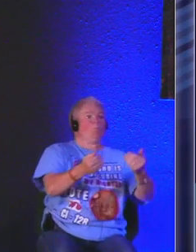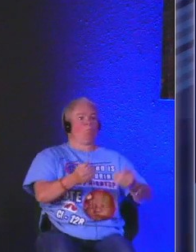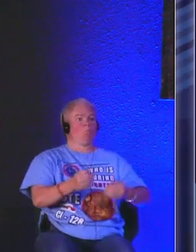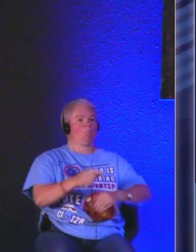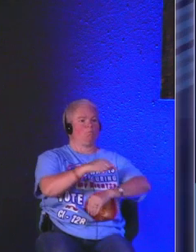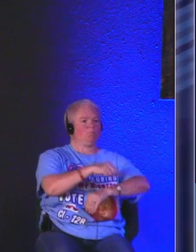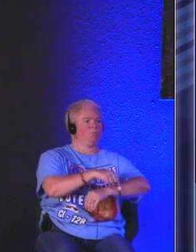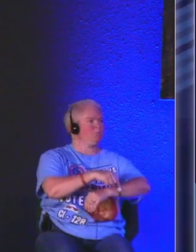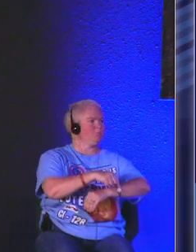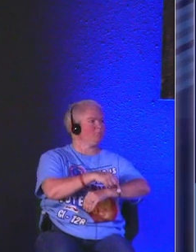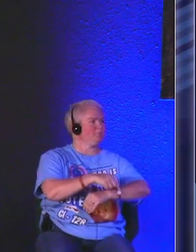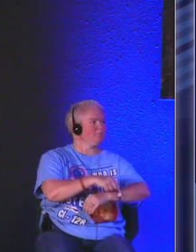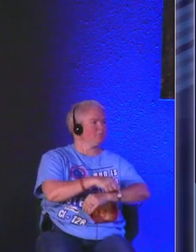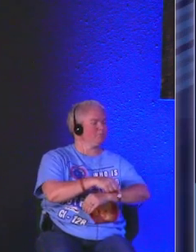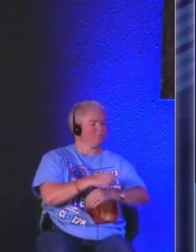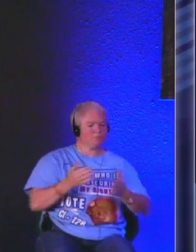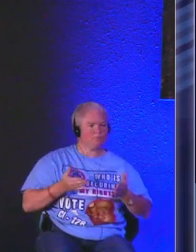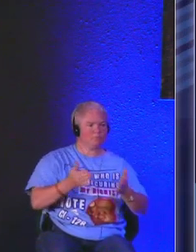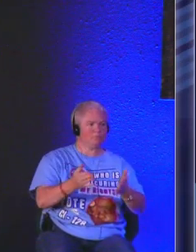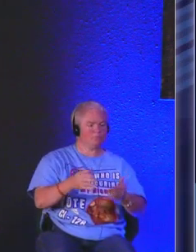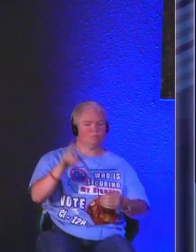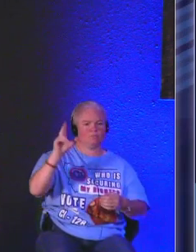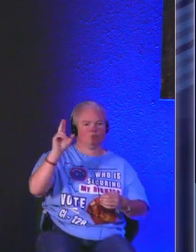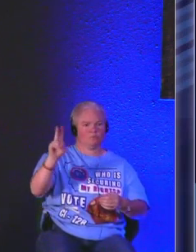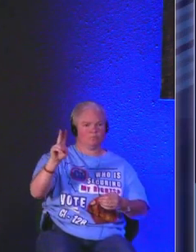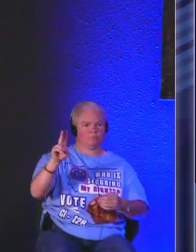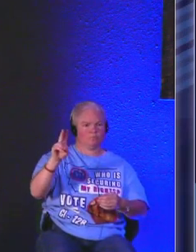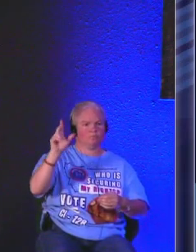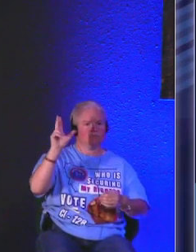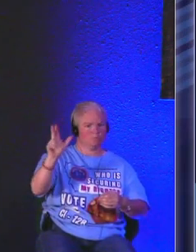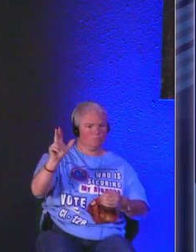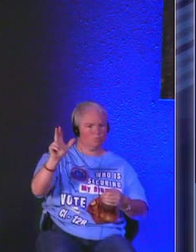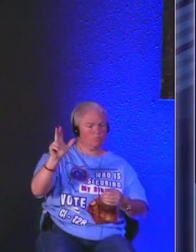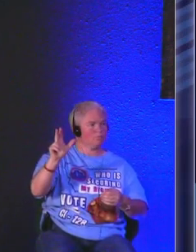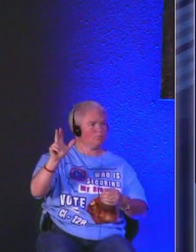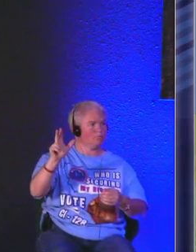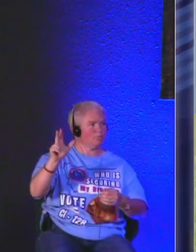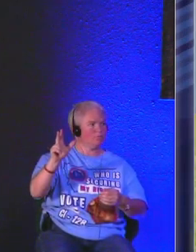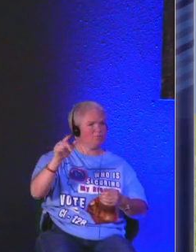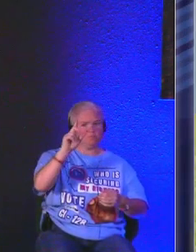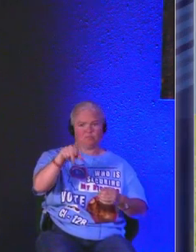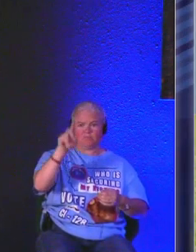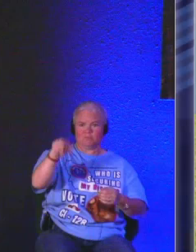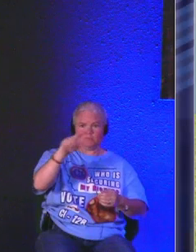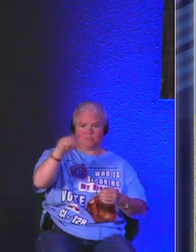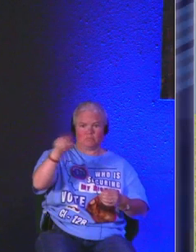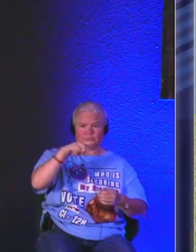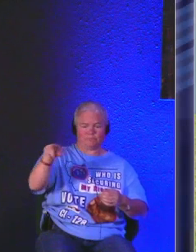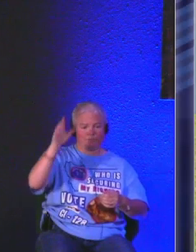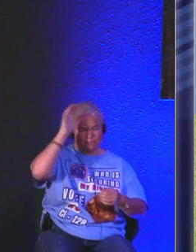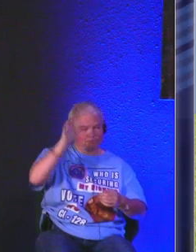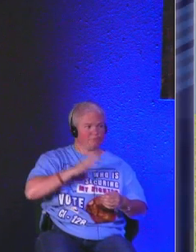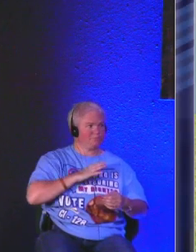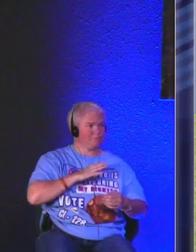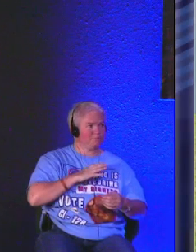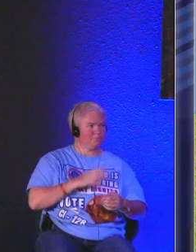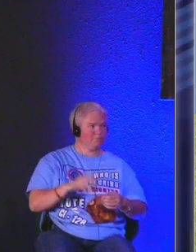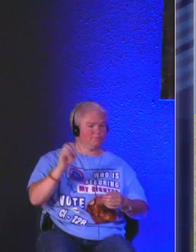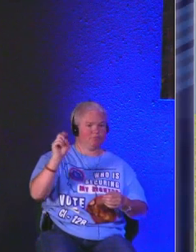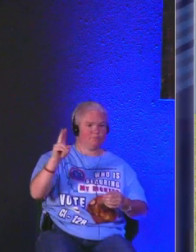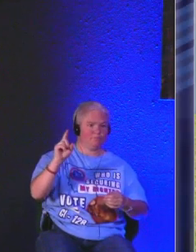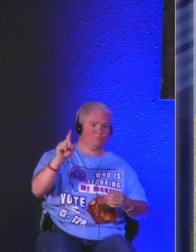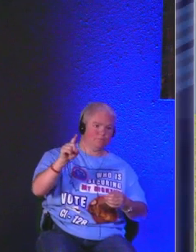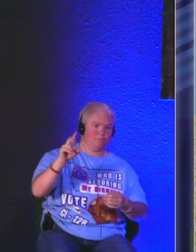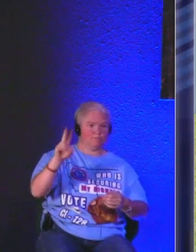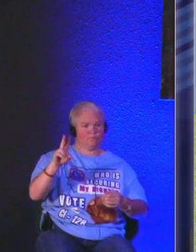it's time now it's time to bring out 23 maybe I'm just a numbers guy right 621 23 all of